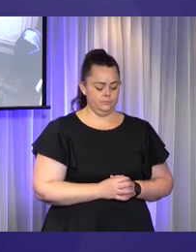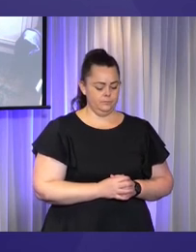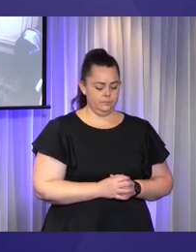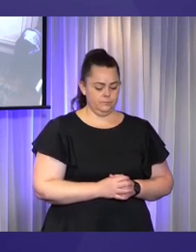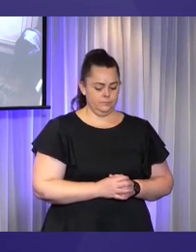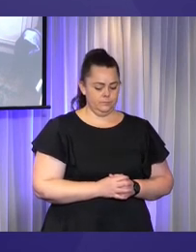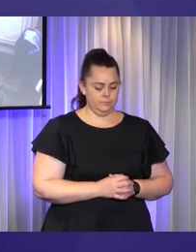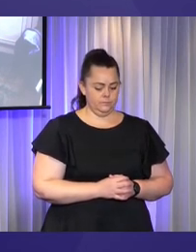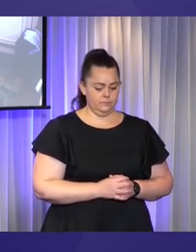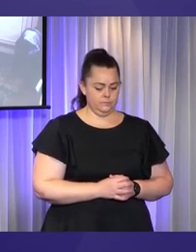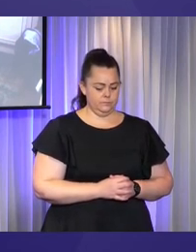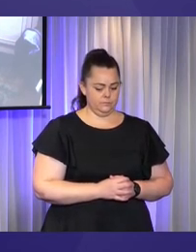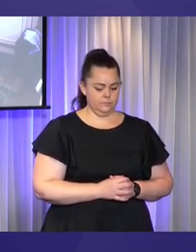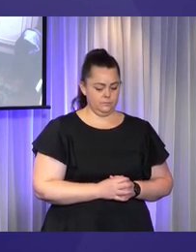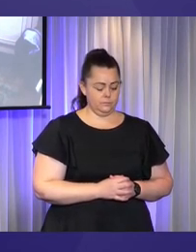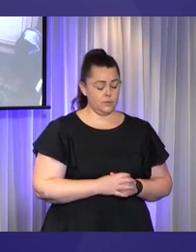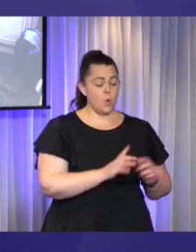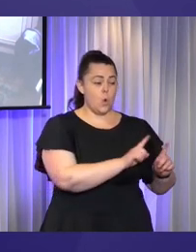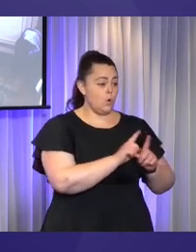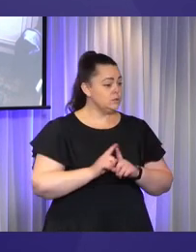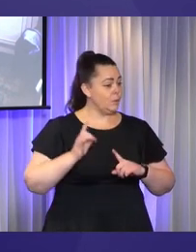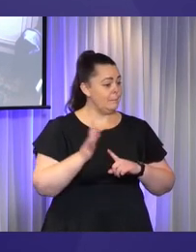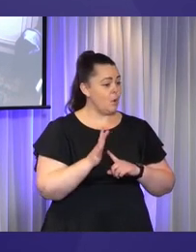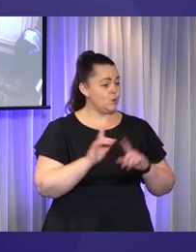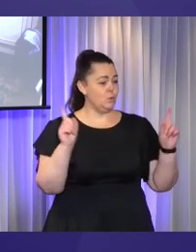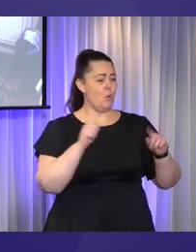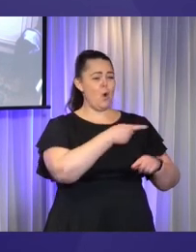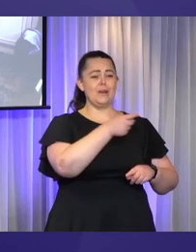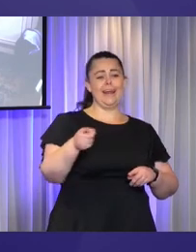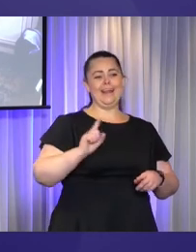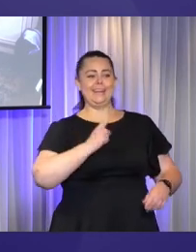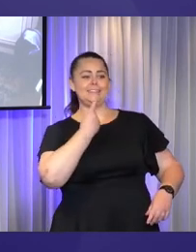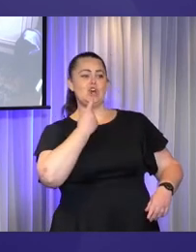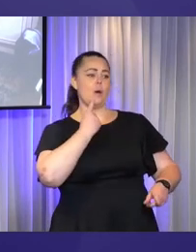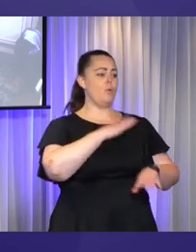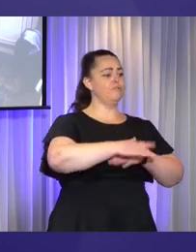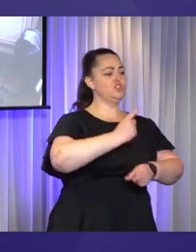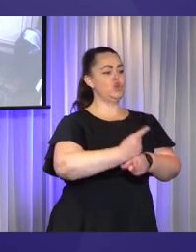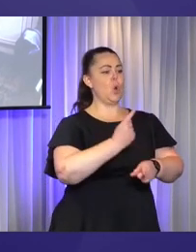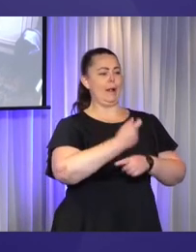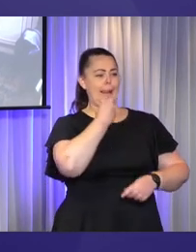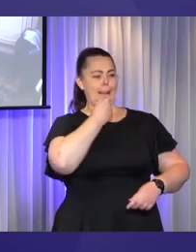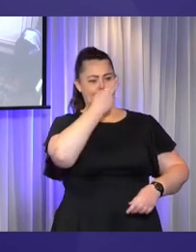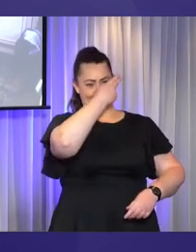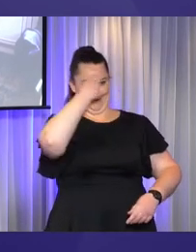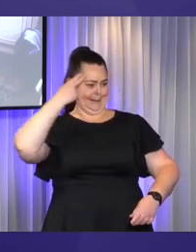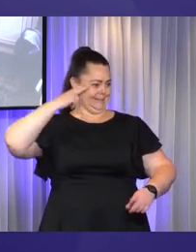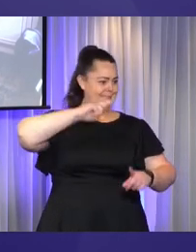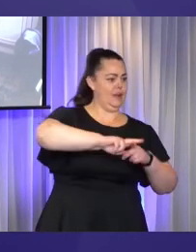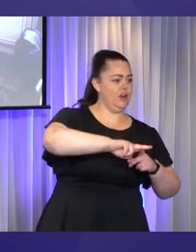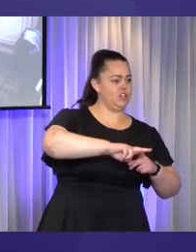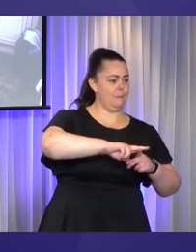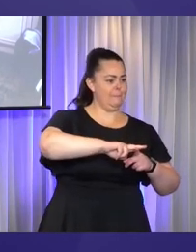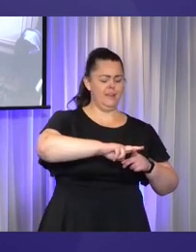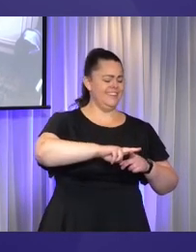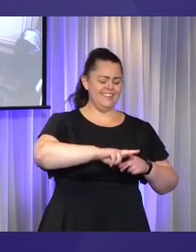stereotypical speak and advertising. You know, a